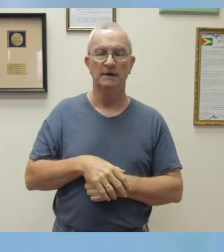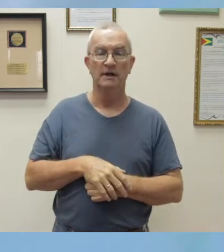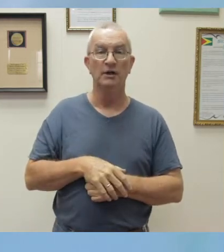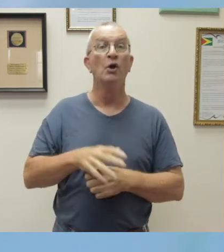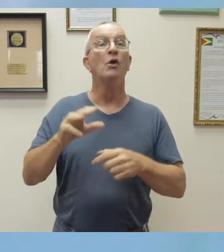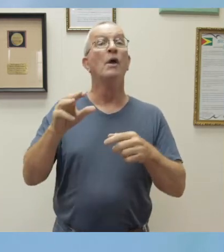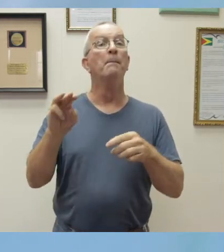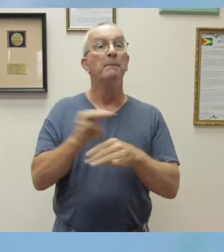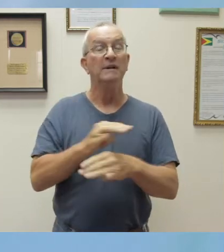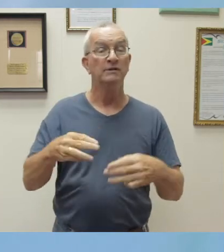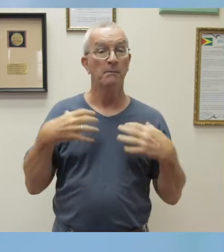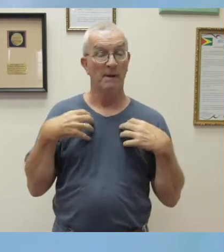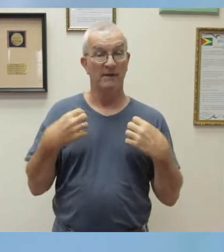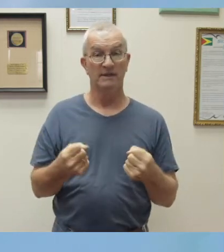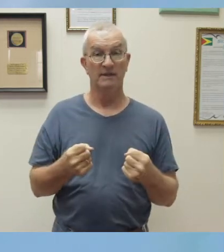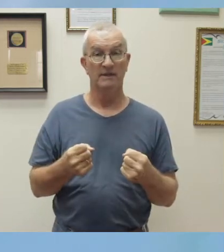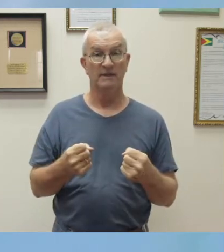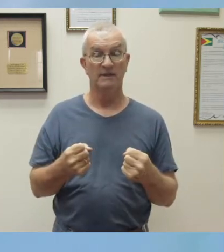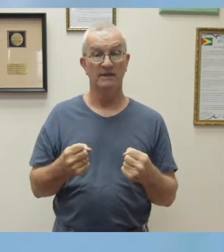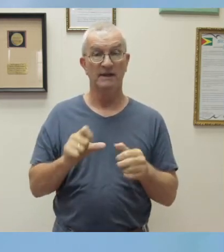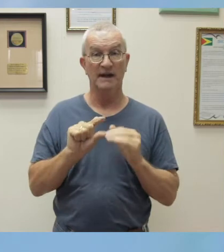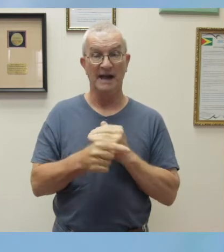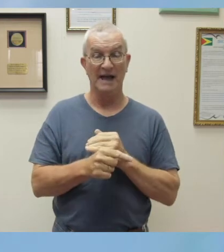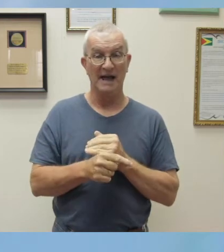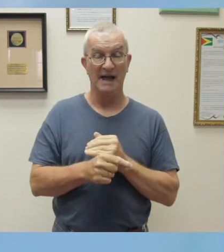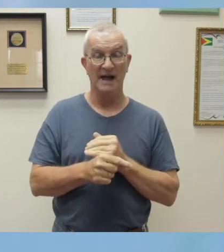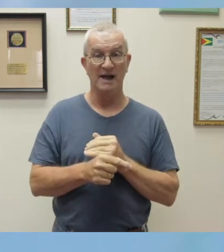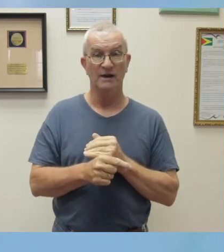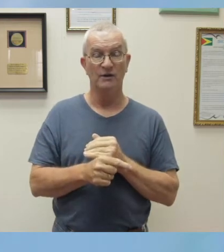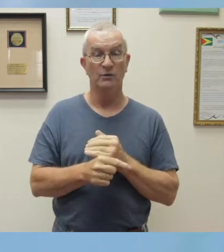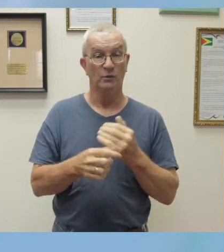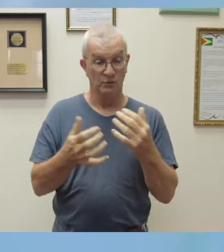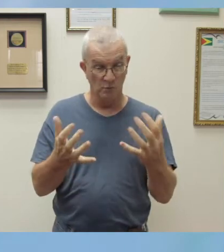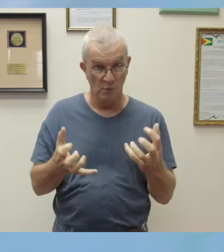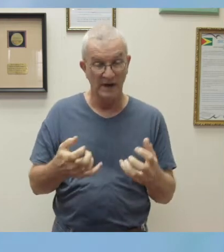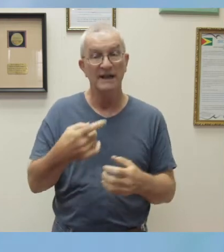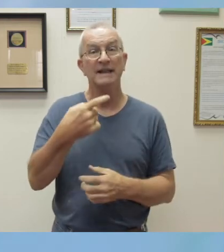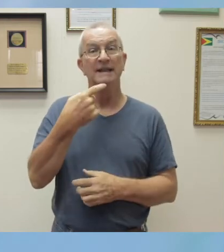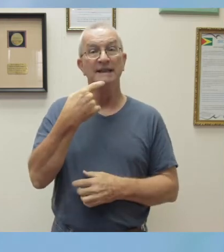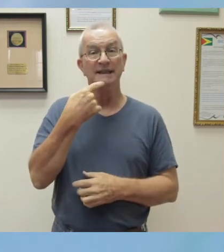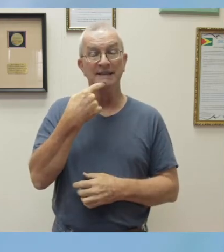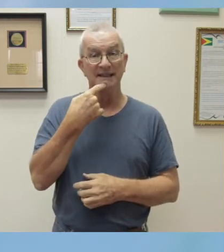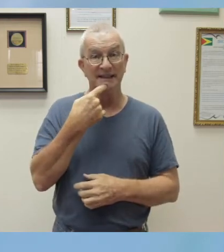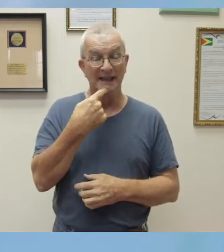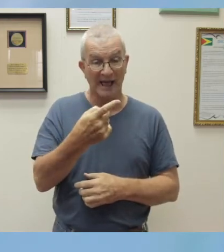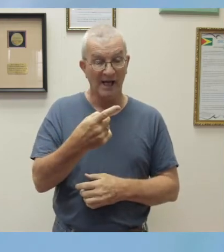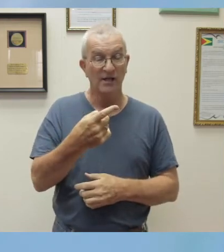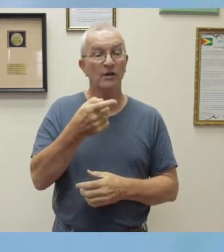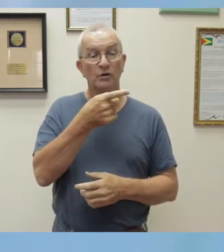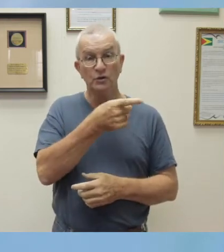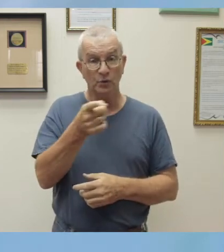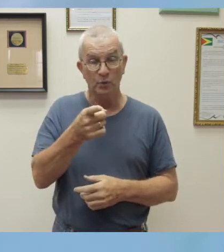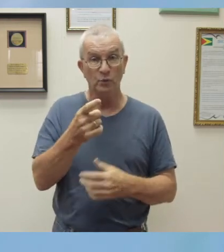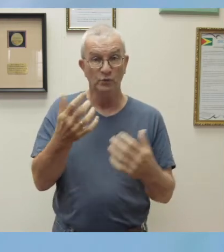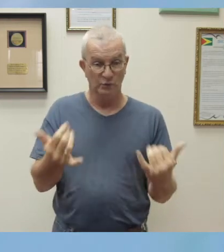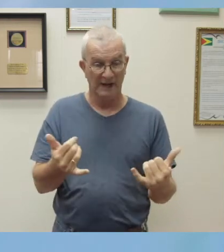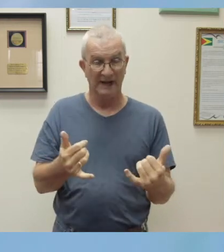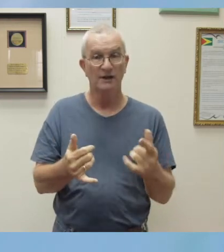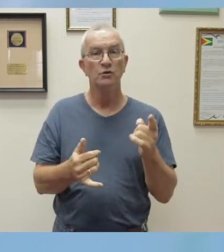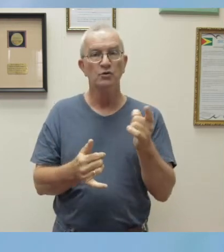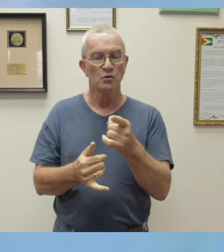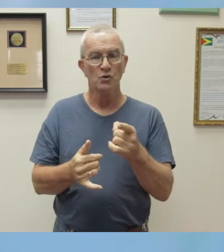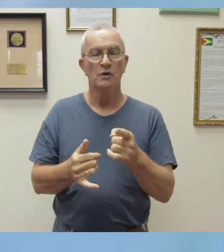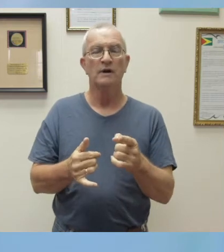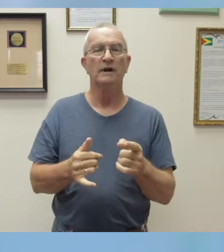wishes to take this opportunity to acknowledge your diligence of service